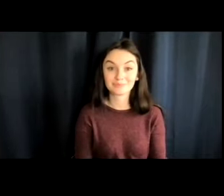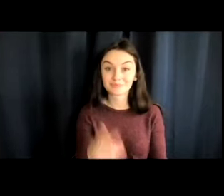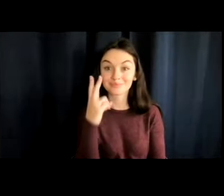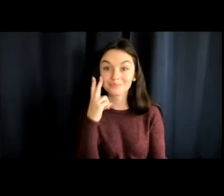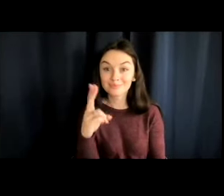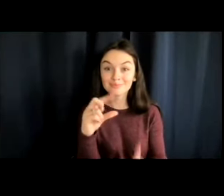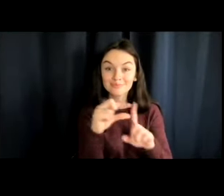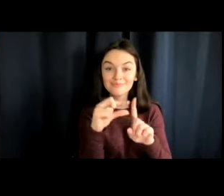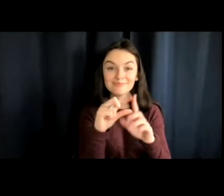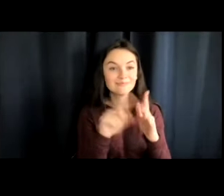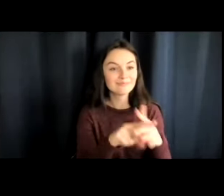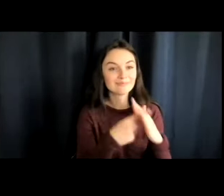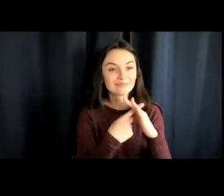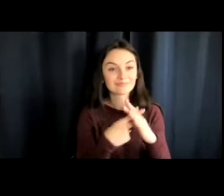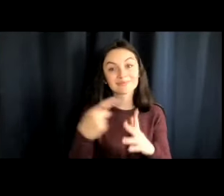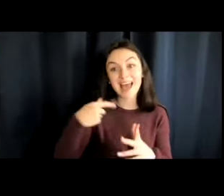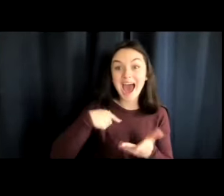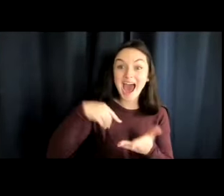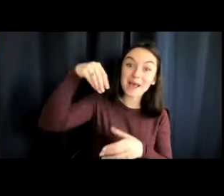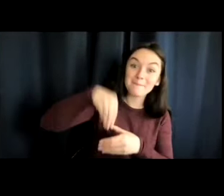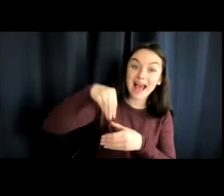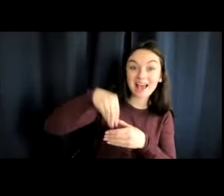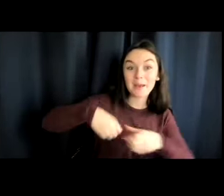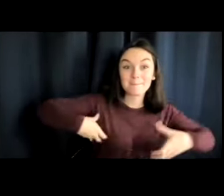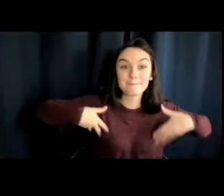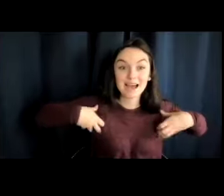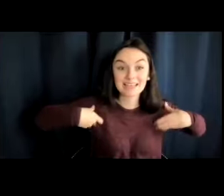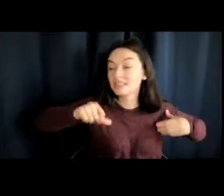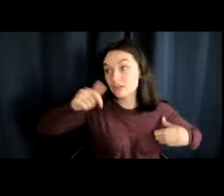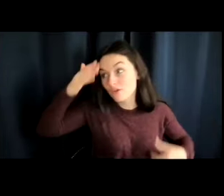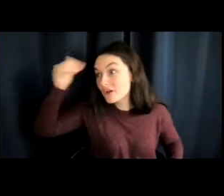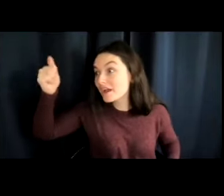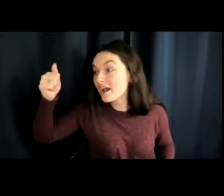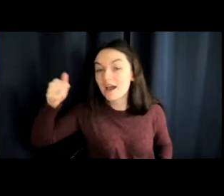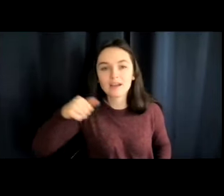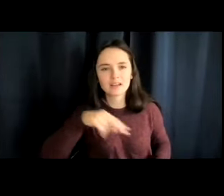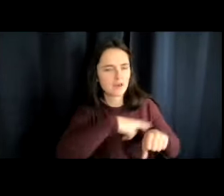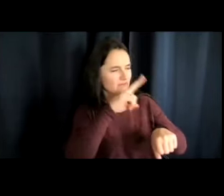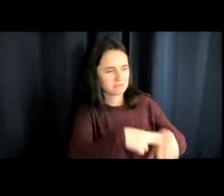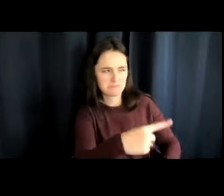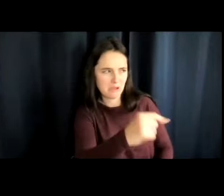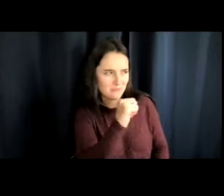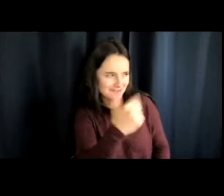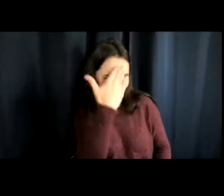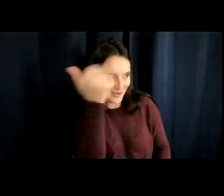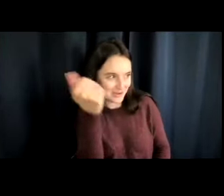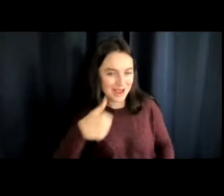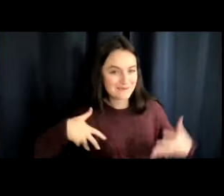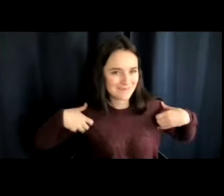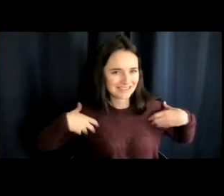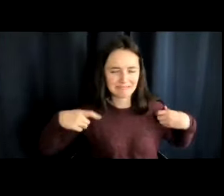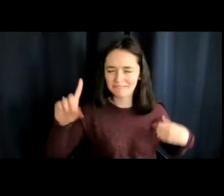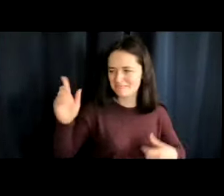The story's starting. I pack monkey. Don't forget monkey. Of course I won't forget monkey. Where's my hat?